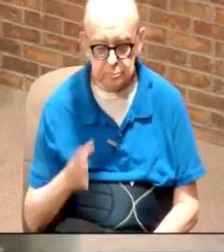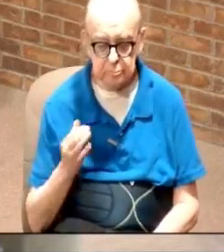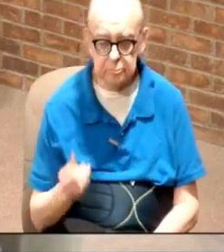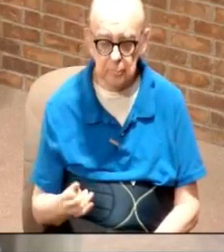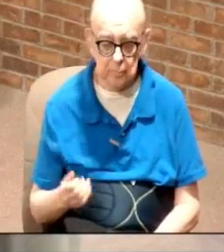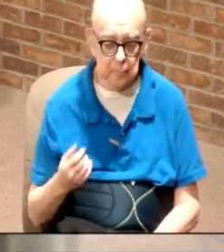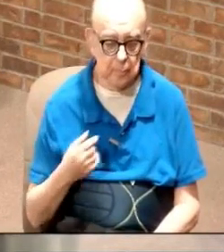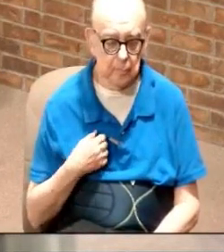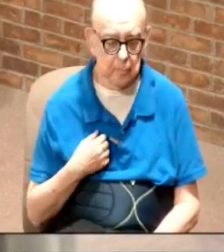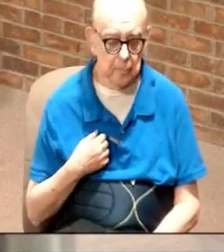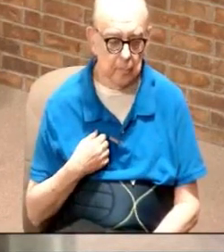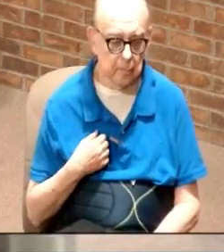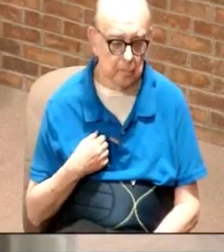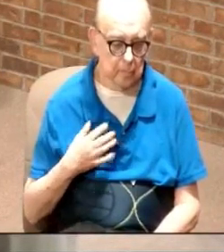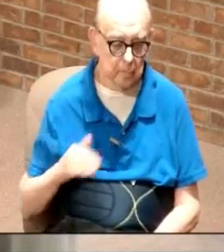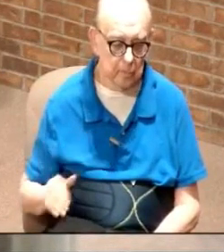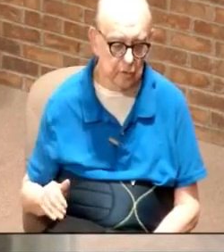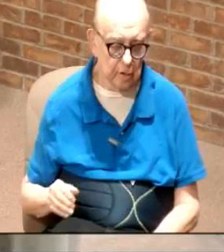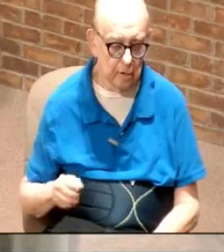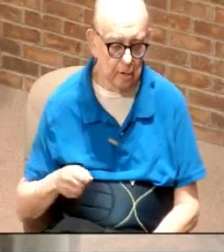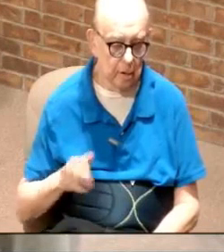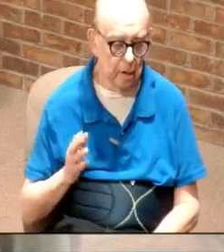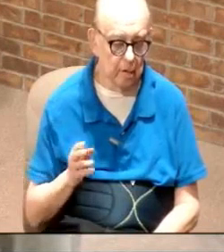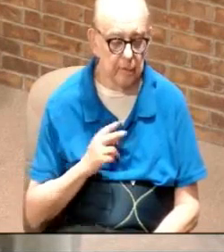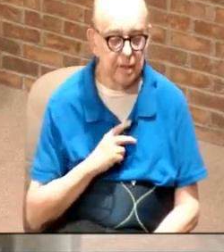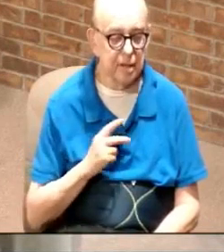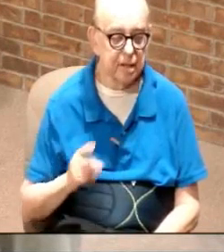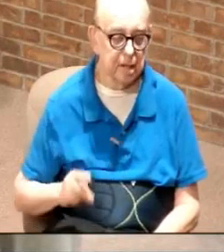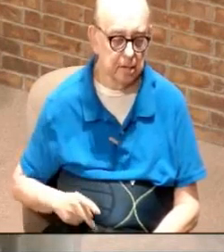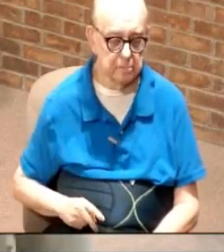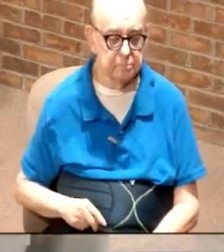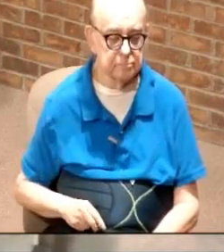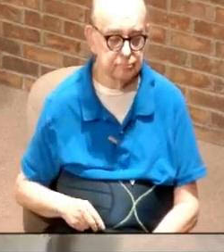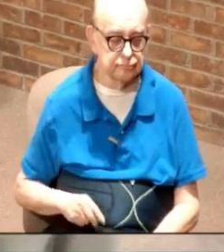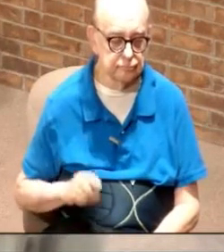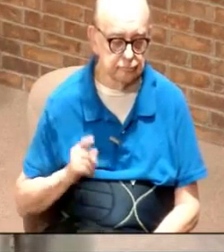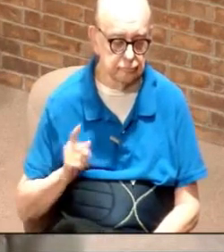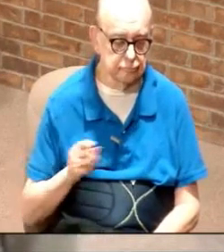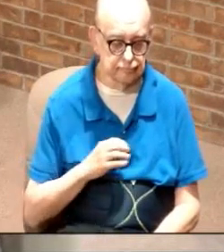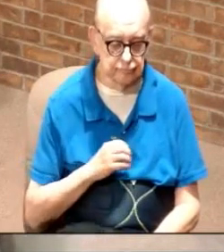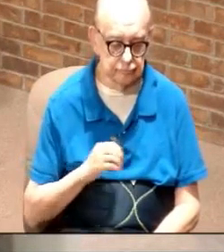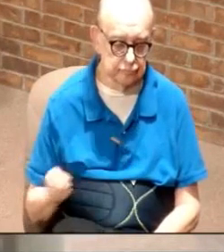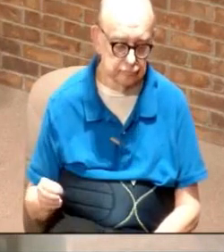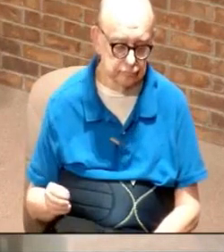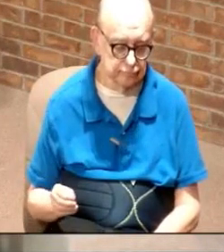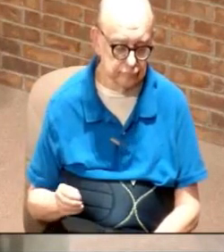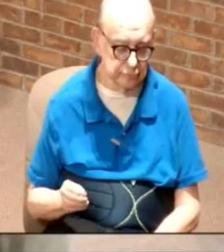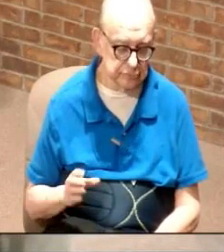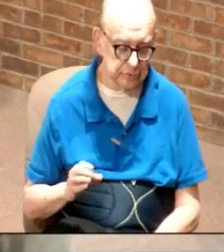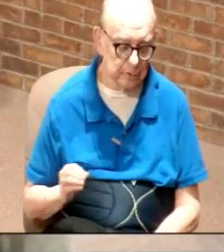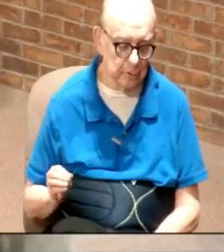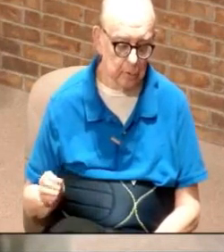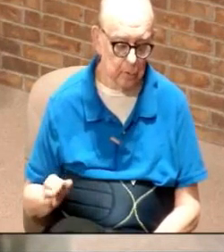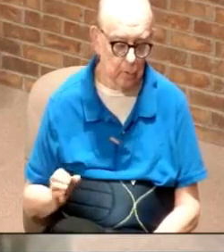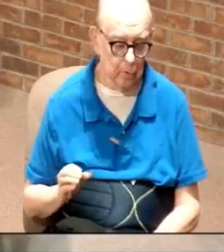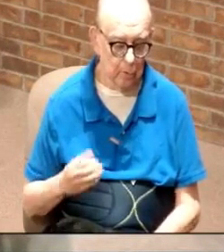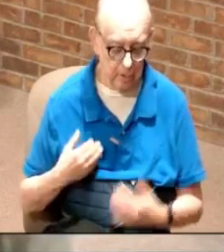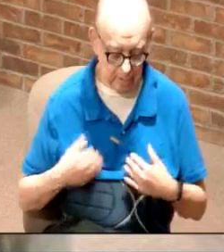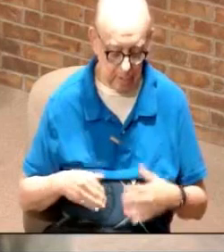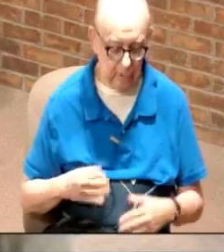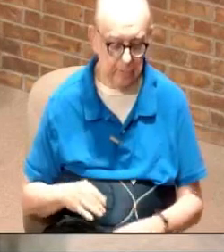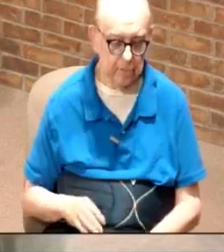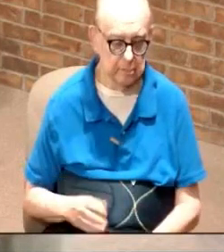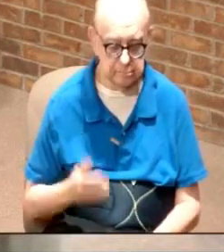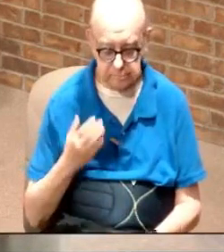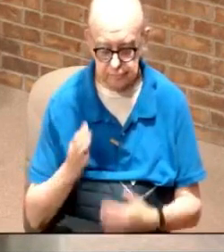Because I am a child of the king. He has put on some really cool clothes. You know?